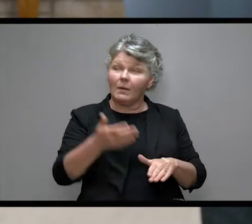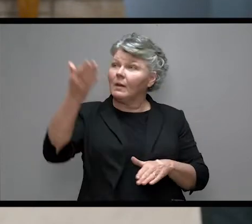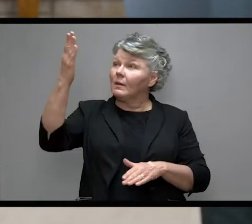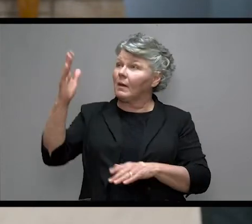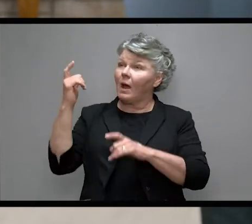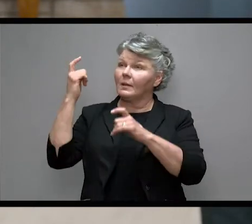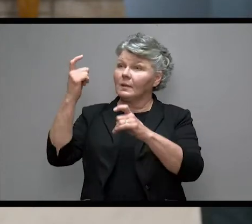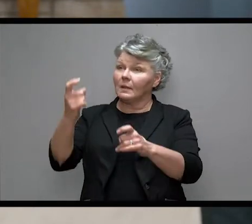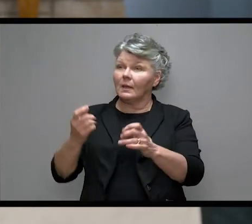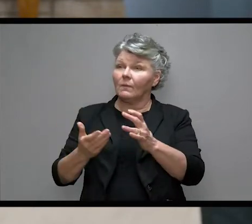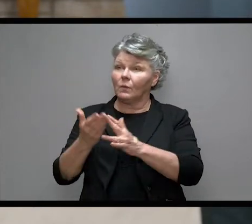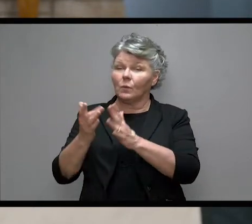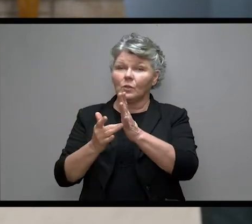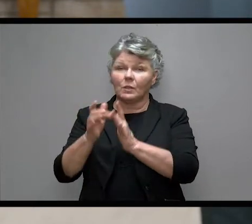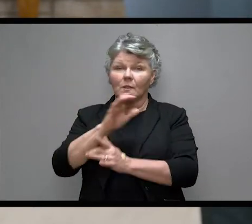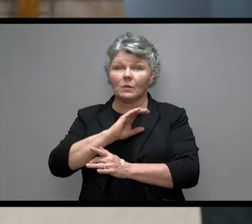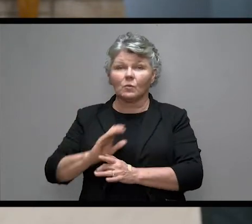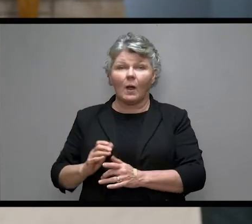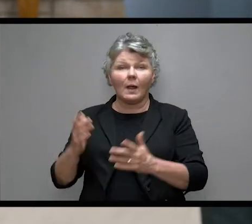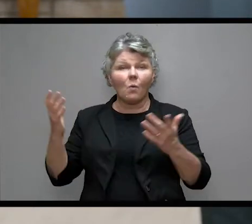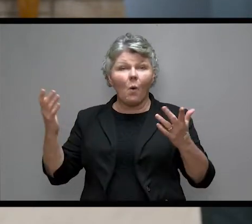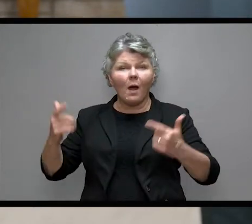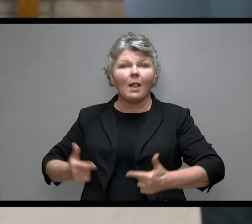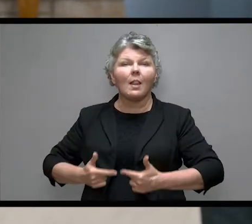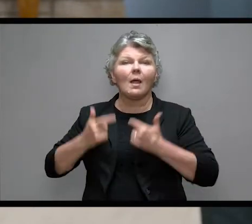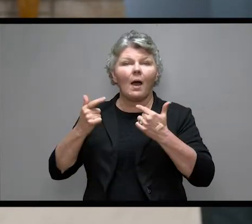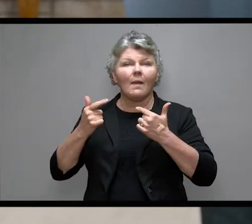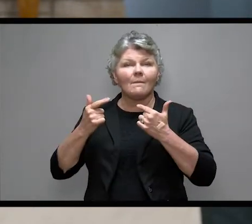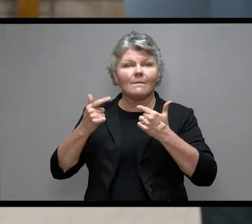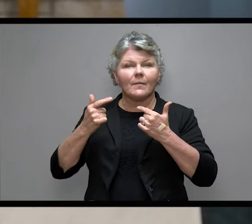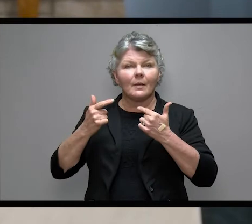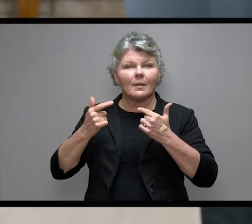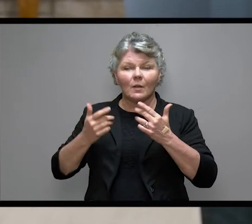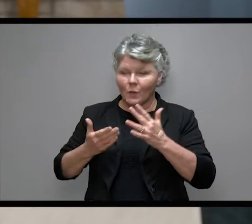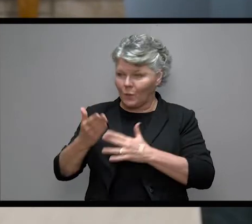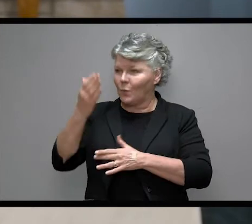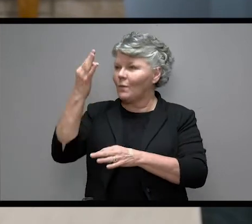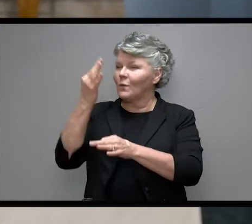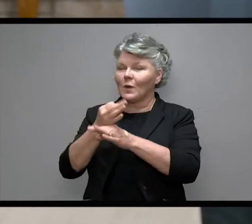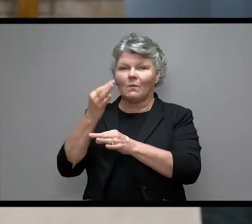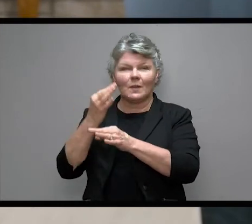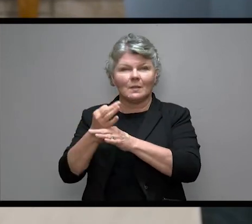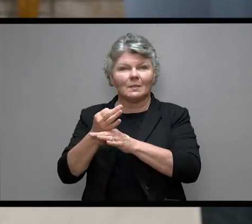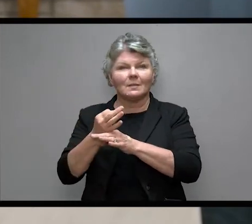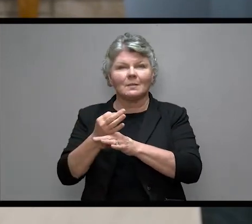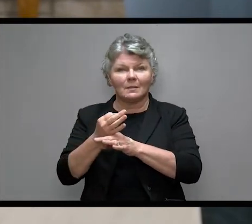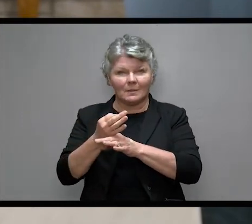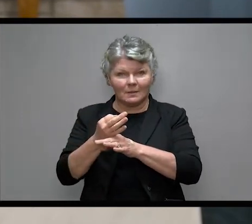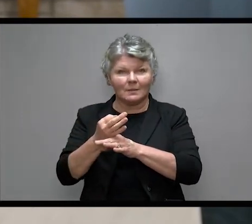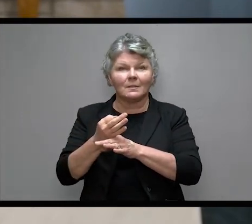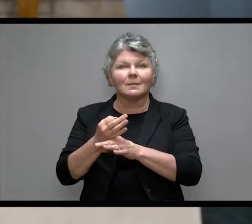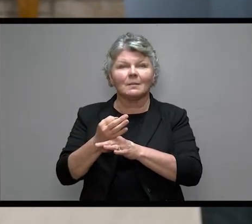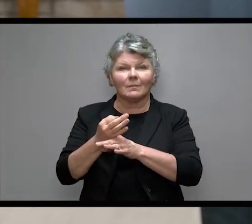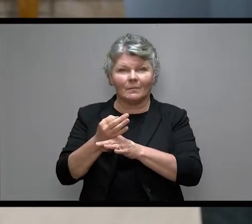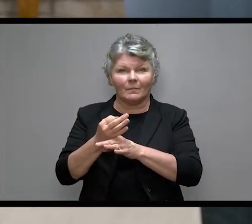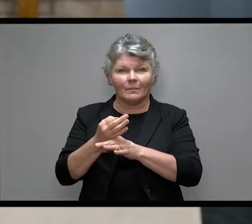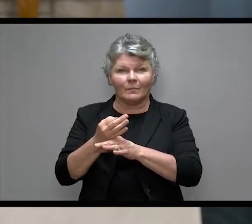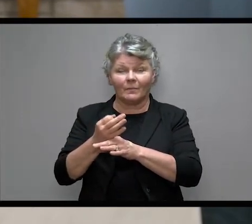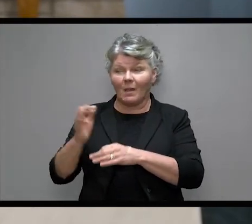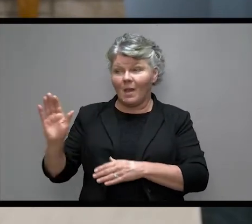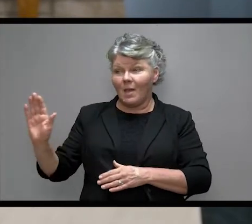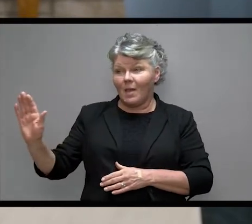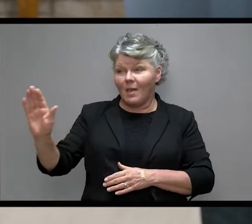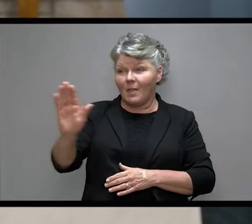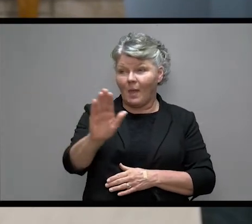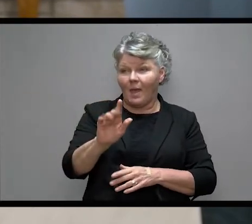God in Christ Jesus is life and life through forgiveness. And so that they may